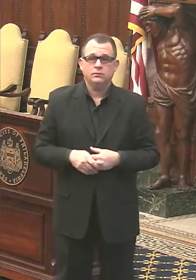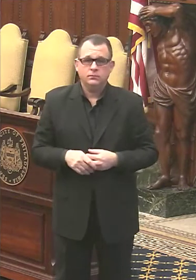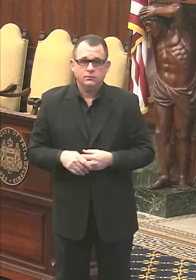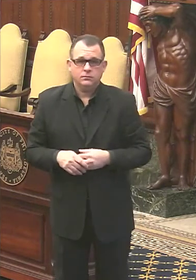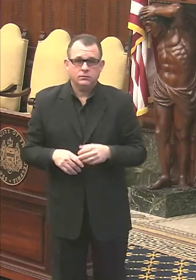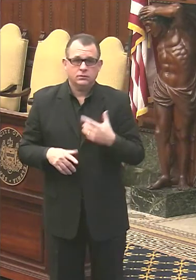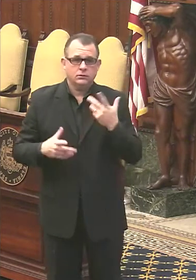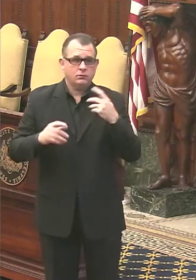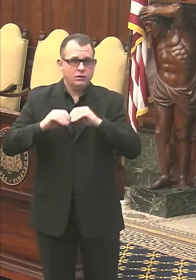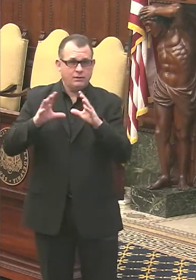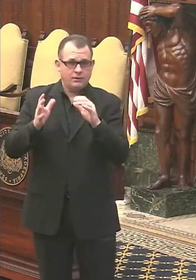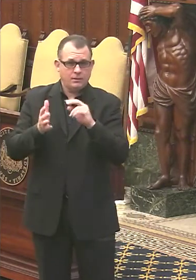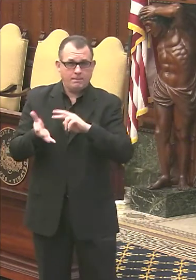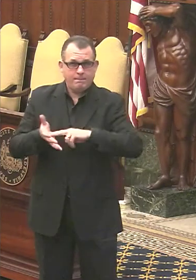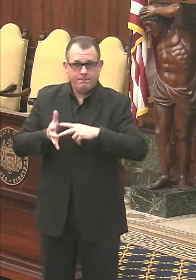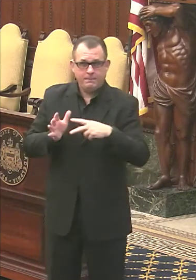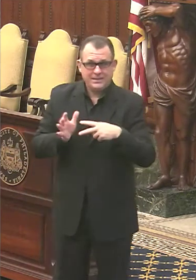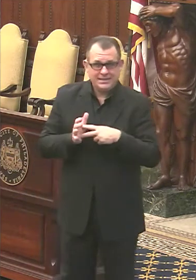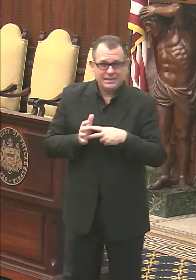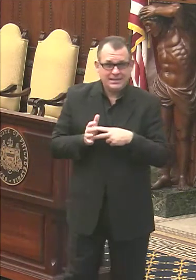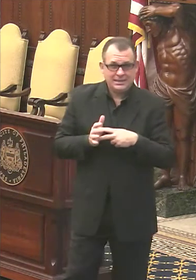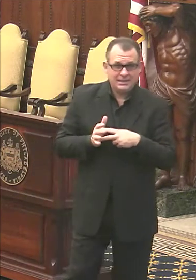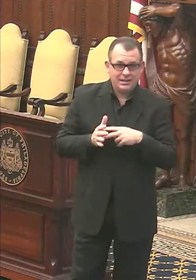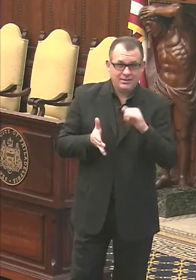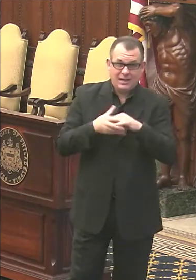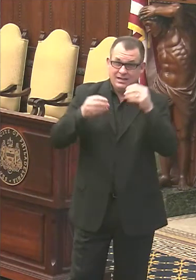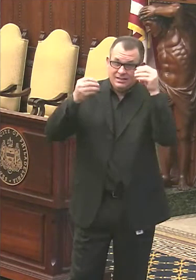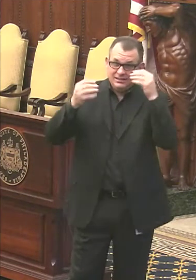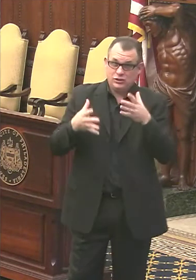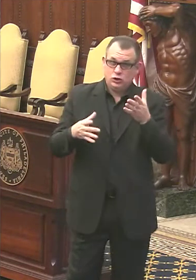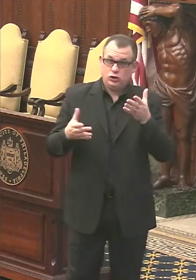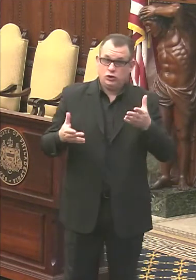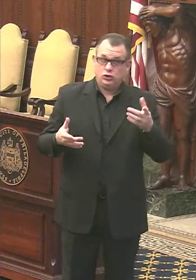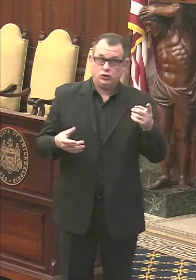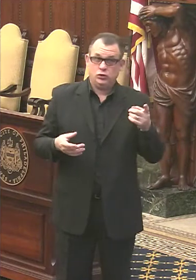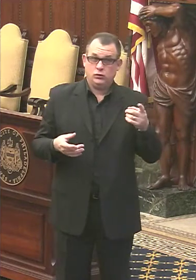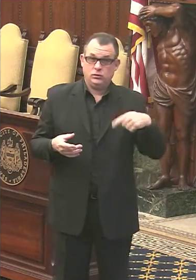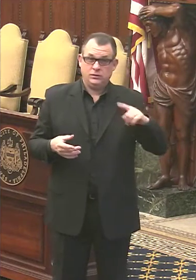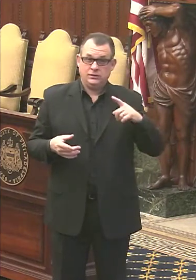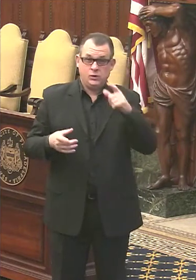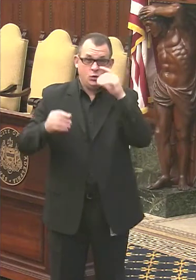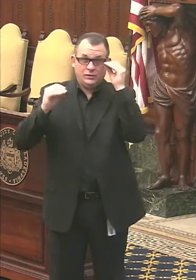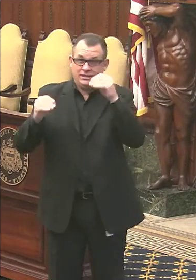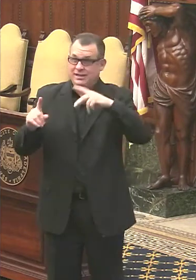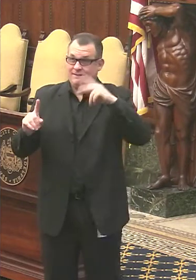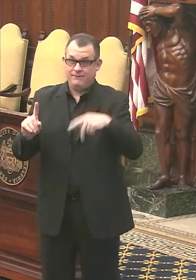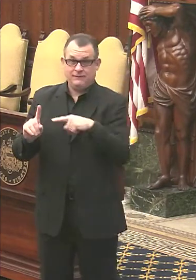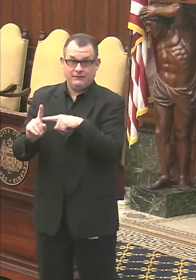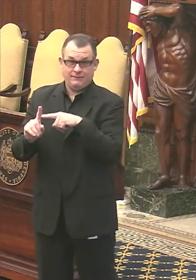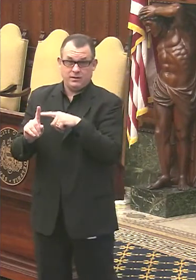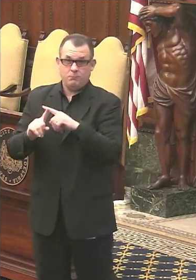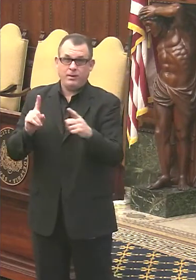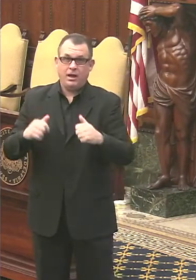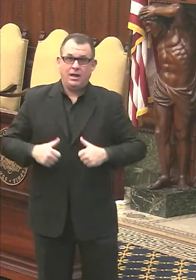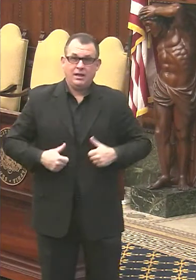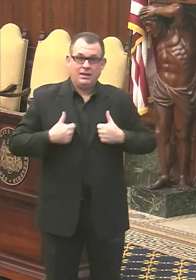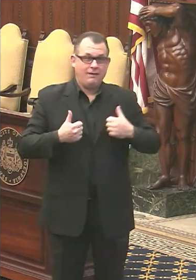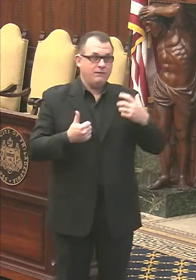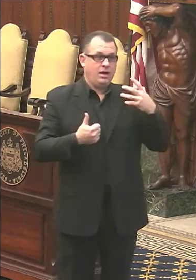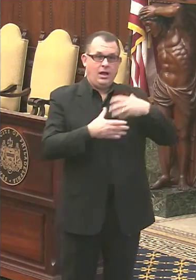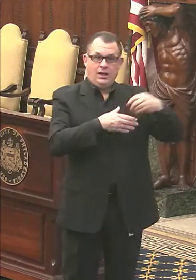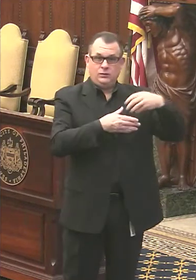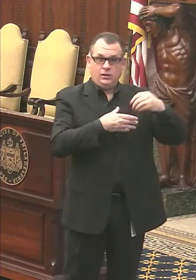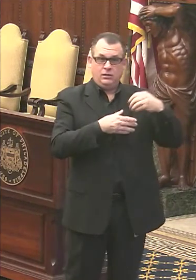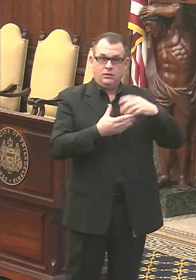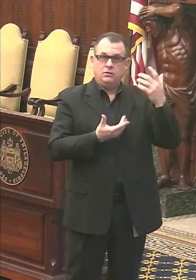So that's a strike against the teacher. If a teacher, uh, teachers in Philadelphia, but let's say they live in Moncoa Bucks